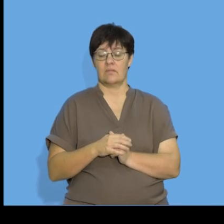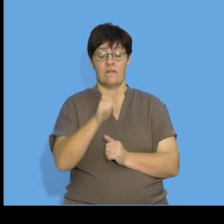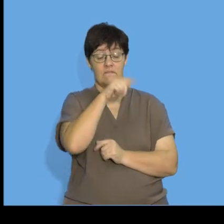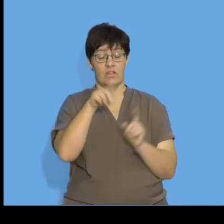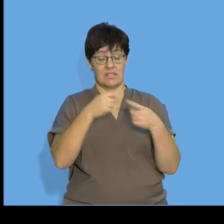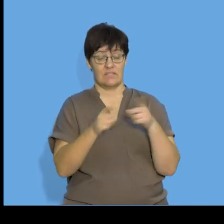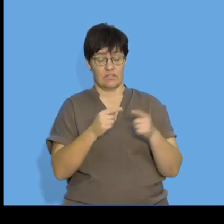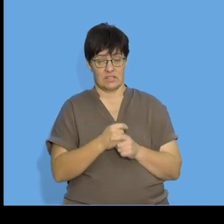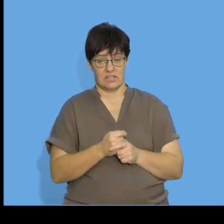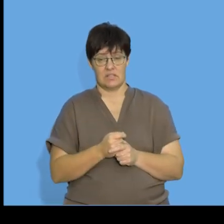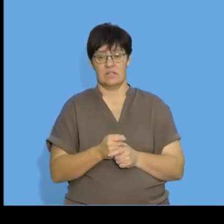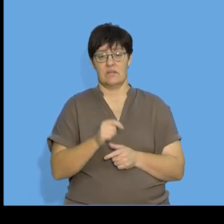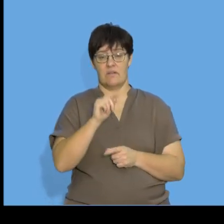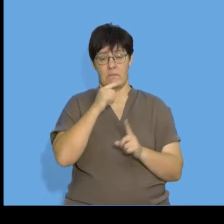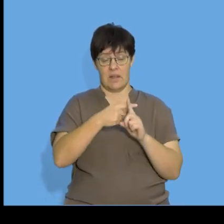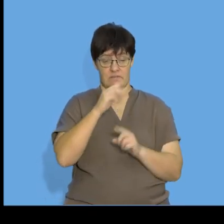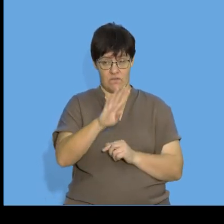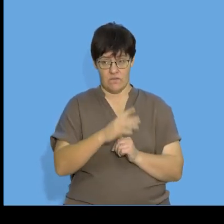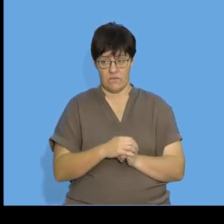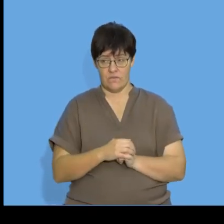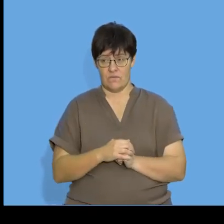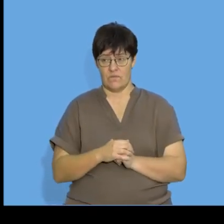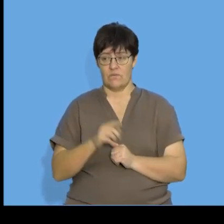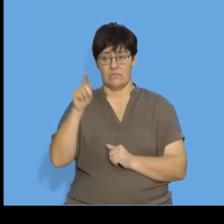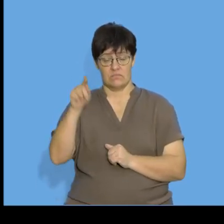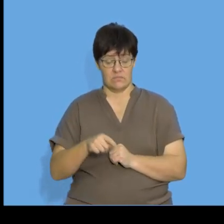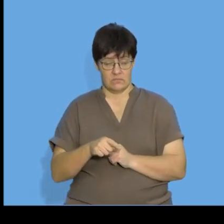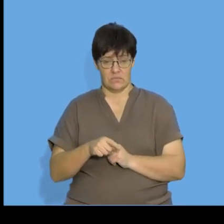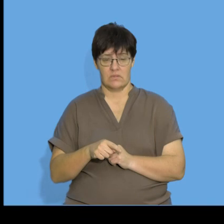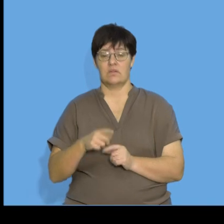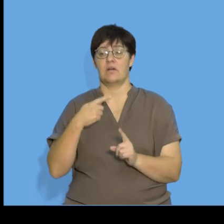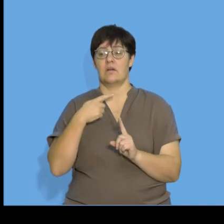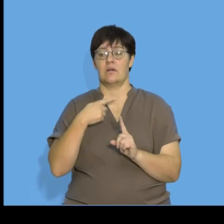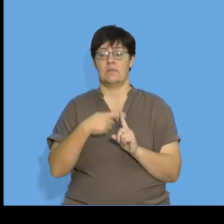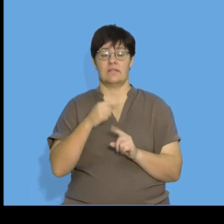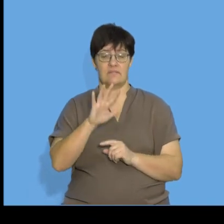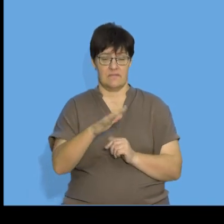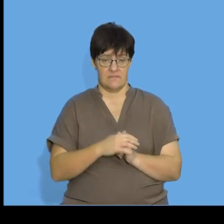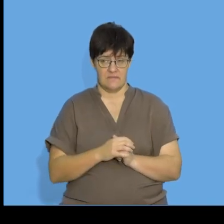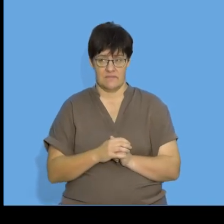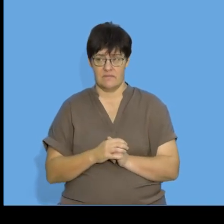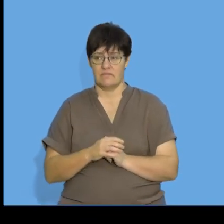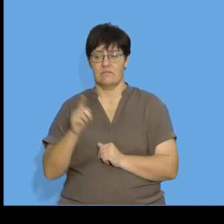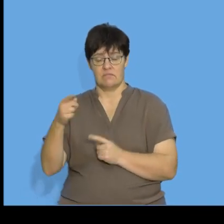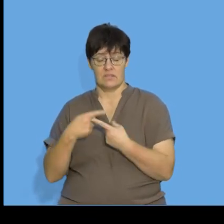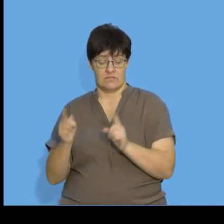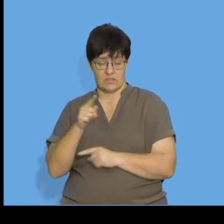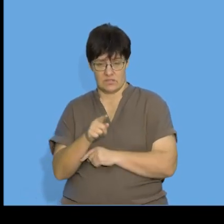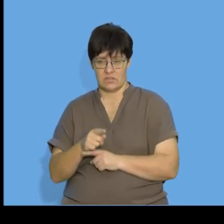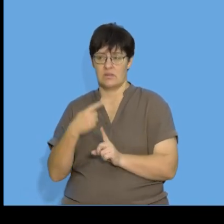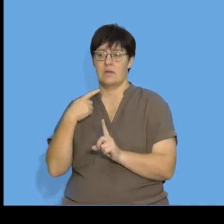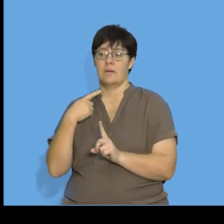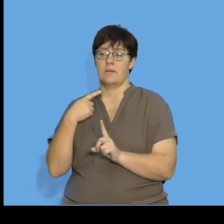the first differences between these two is four first differences between those two is five